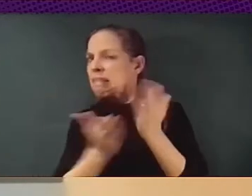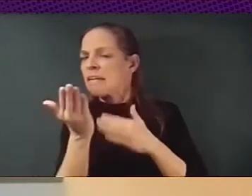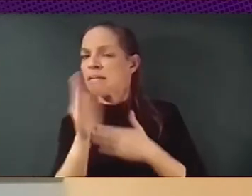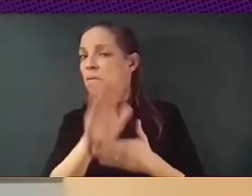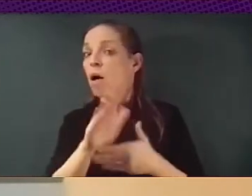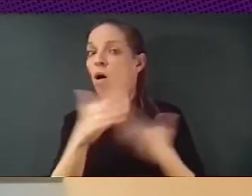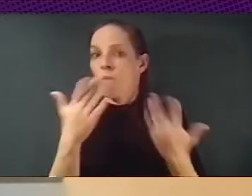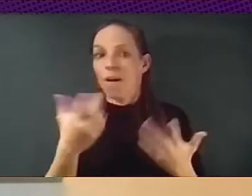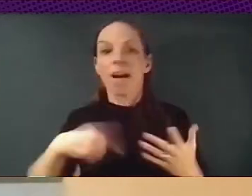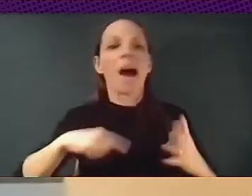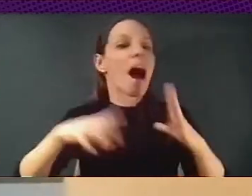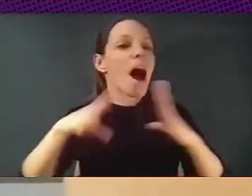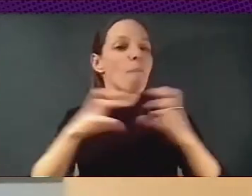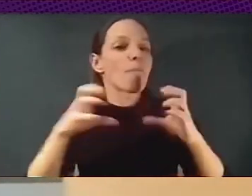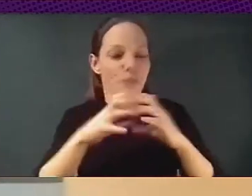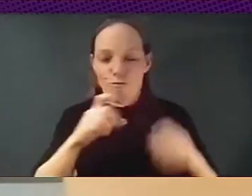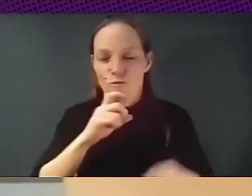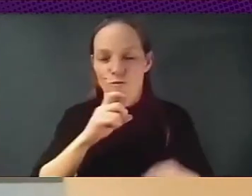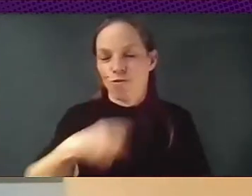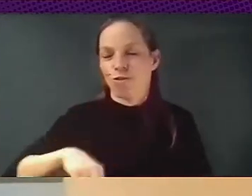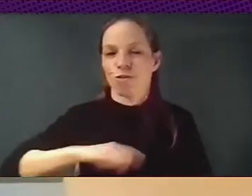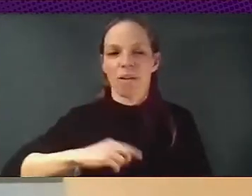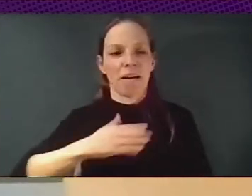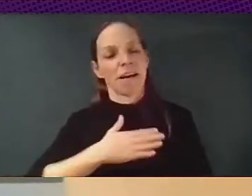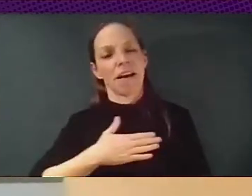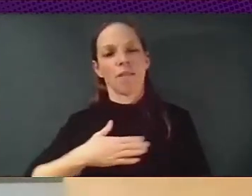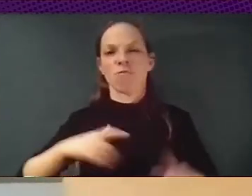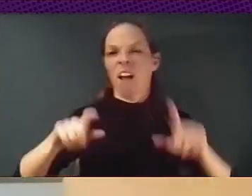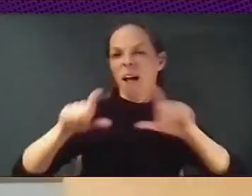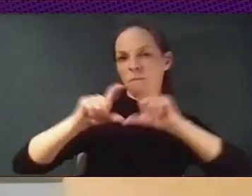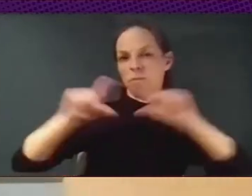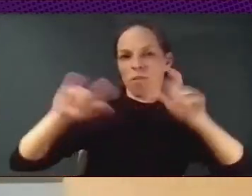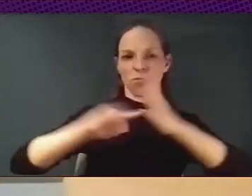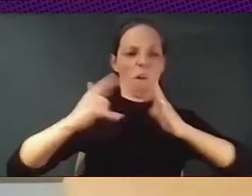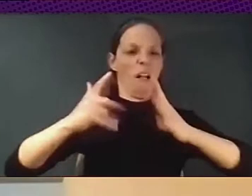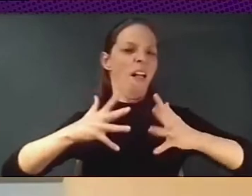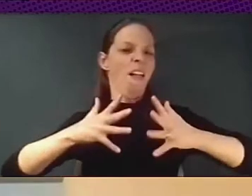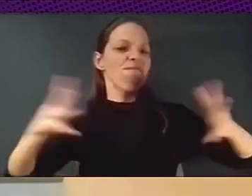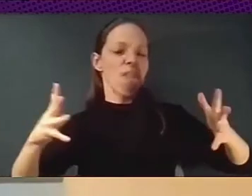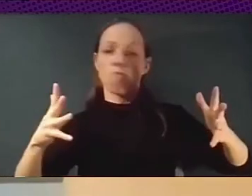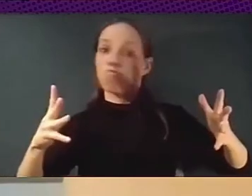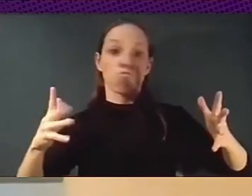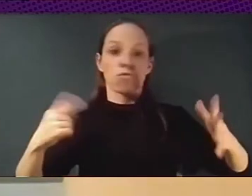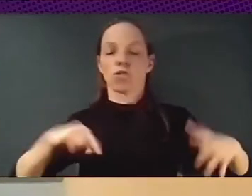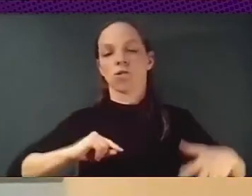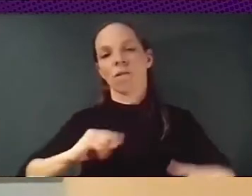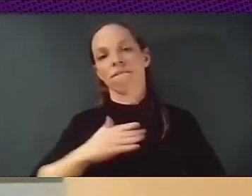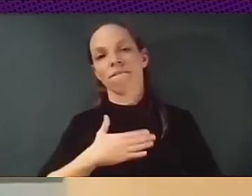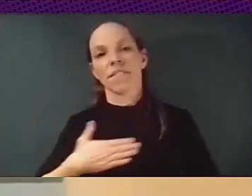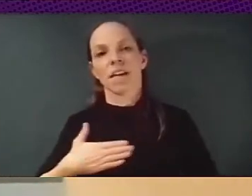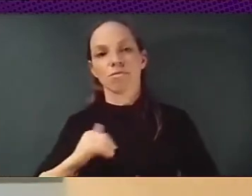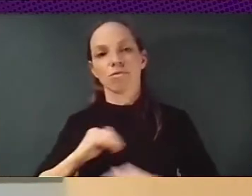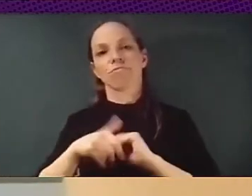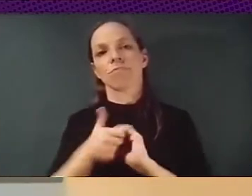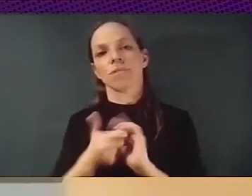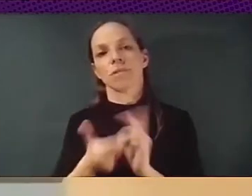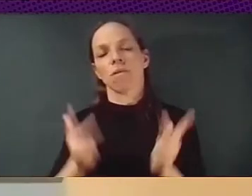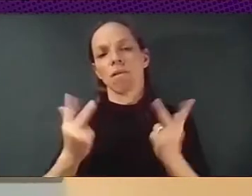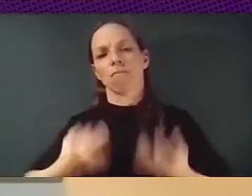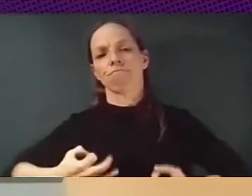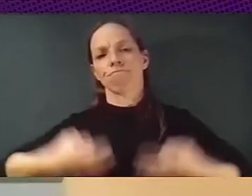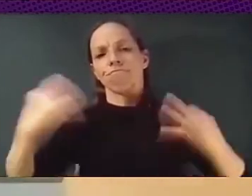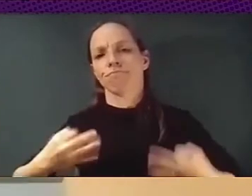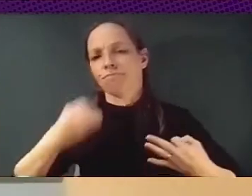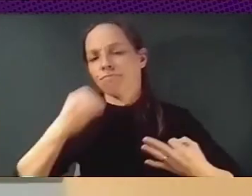the big democracy. So devolving power to the citizens, engage them in a process of participatory democracy, but also